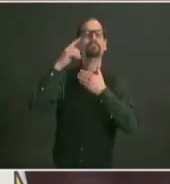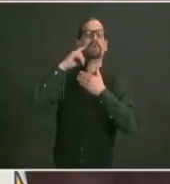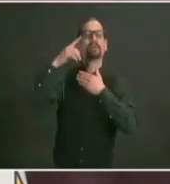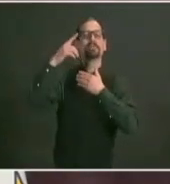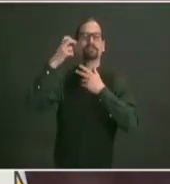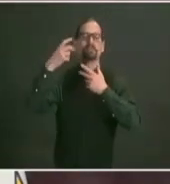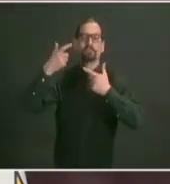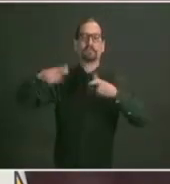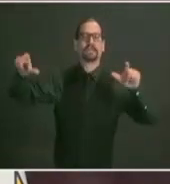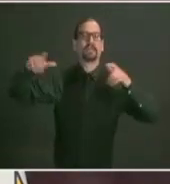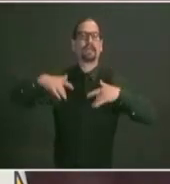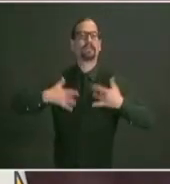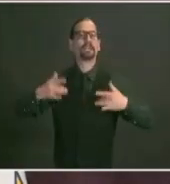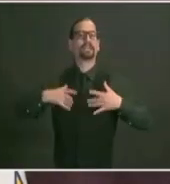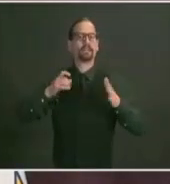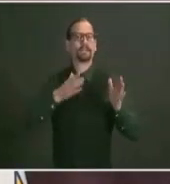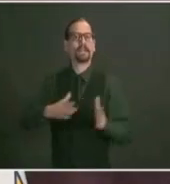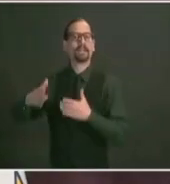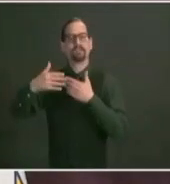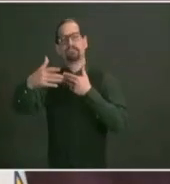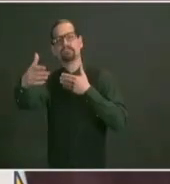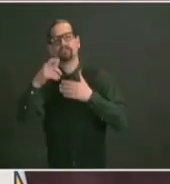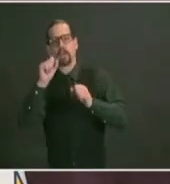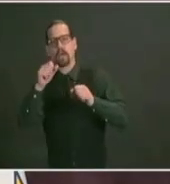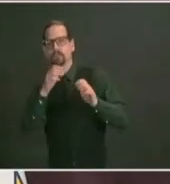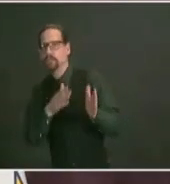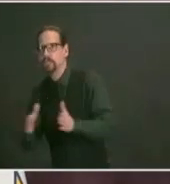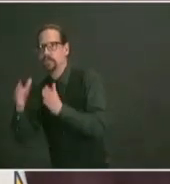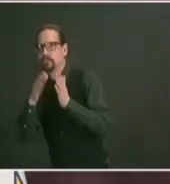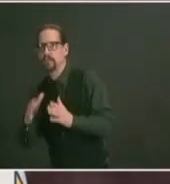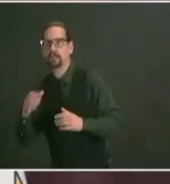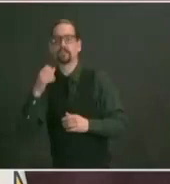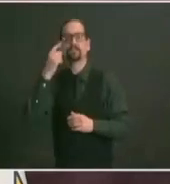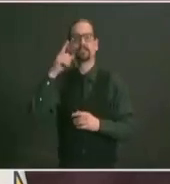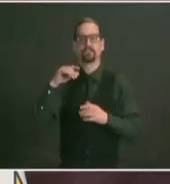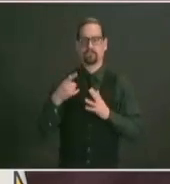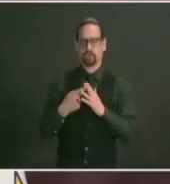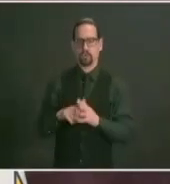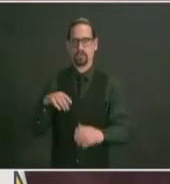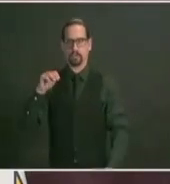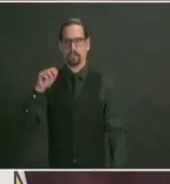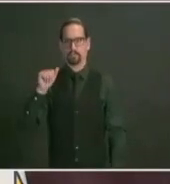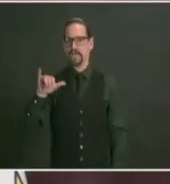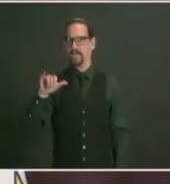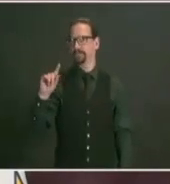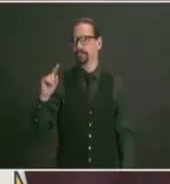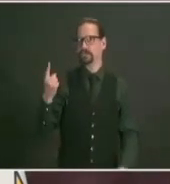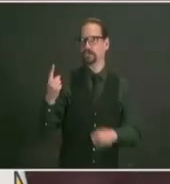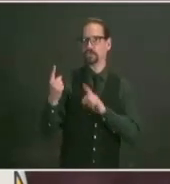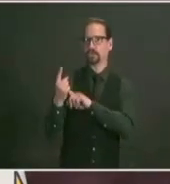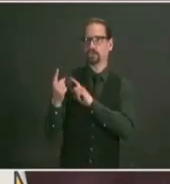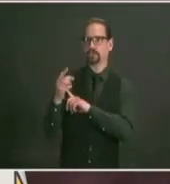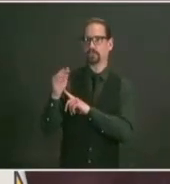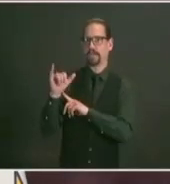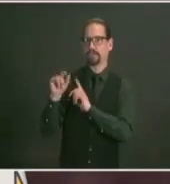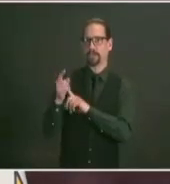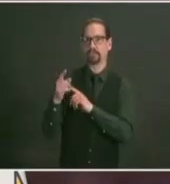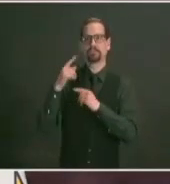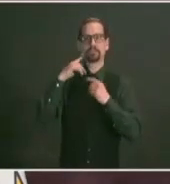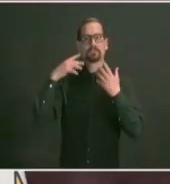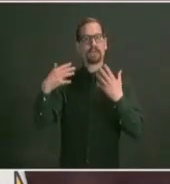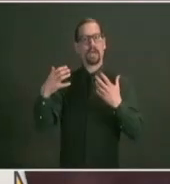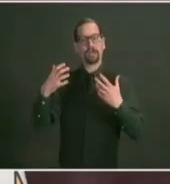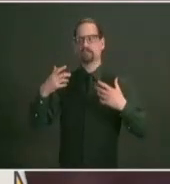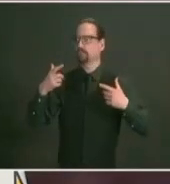events that seek approval for up to 1 000 participants may contact the department of business